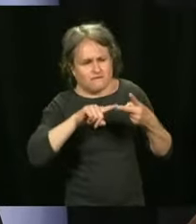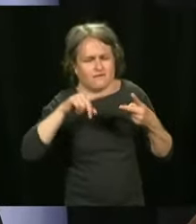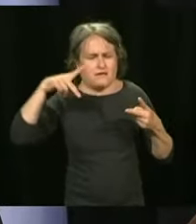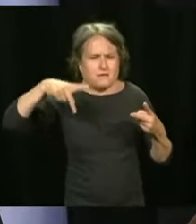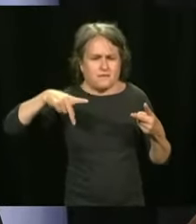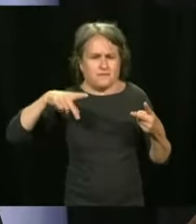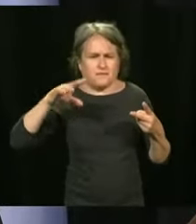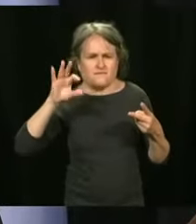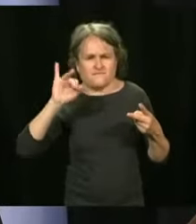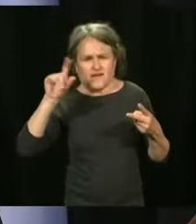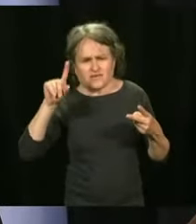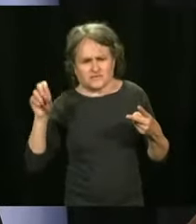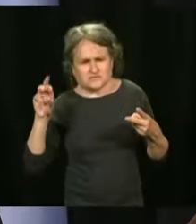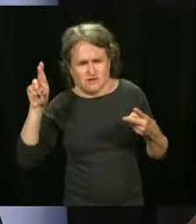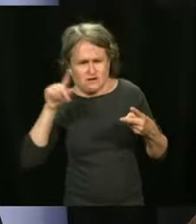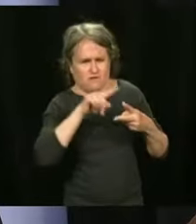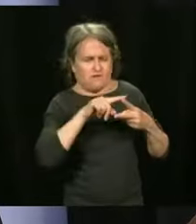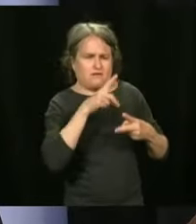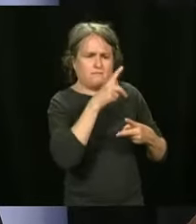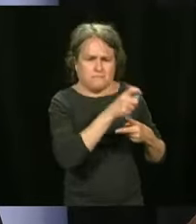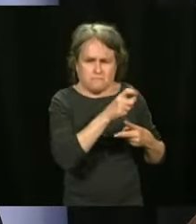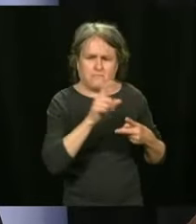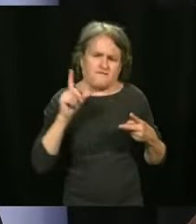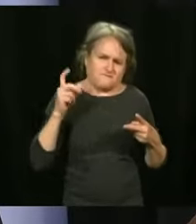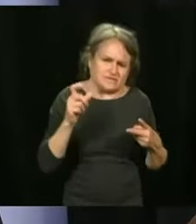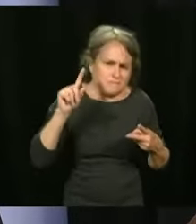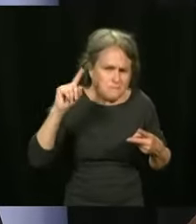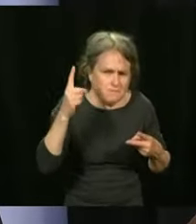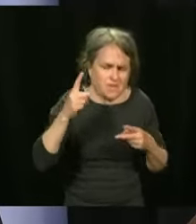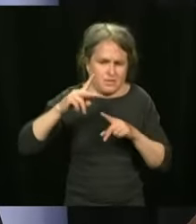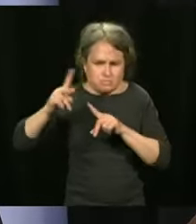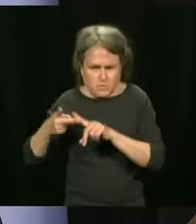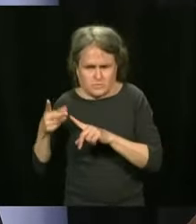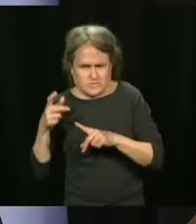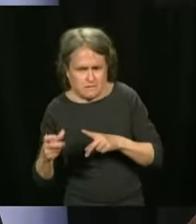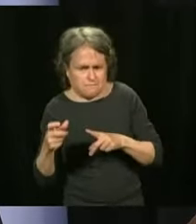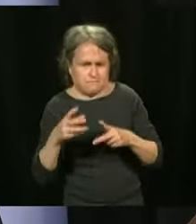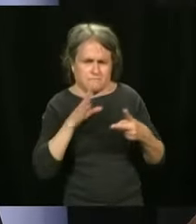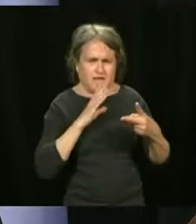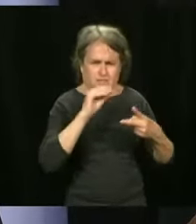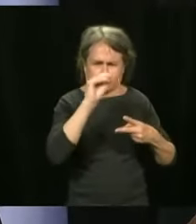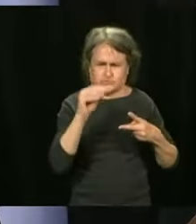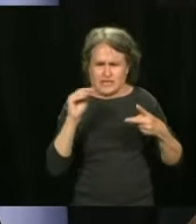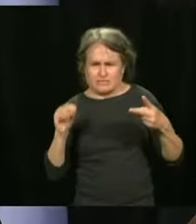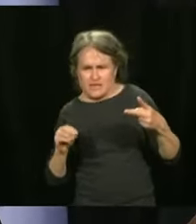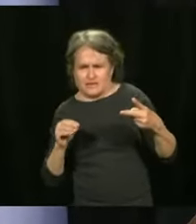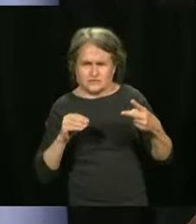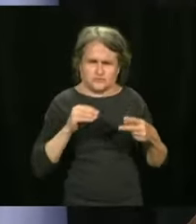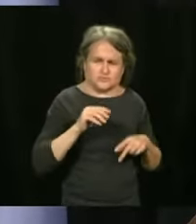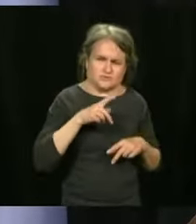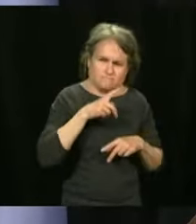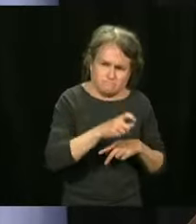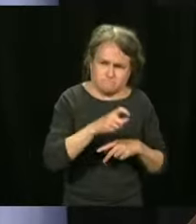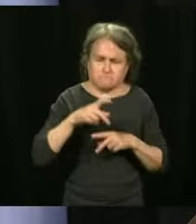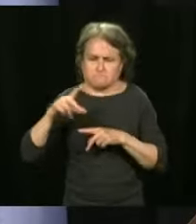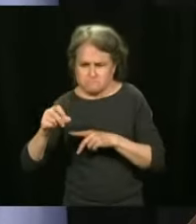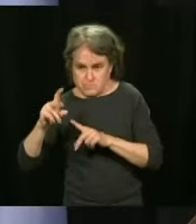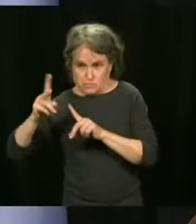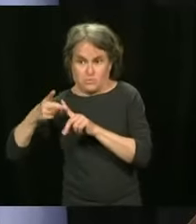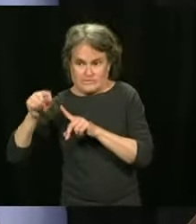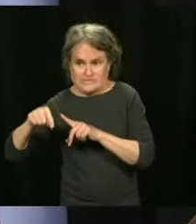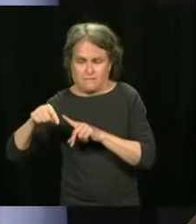Israeli experience, where there are rates of efficacy once a second dose is offered. We're talking about 95 and